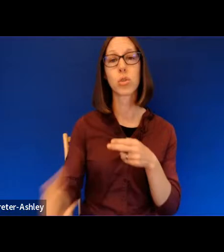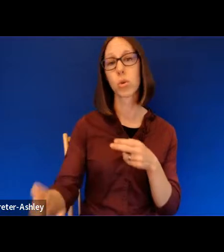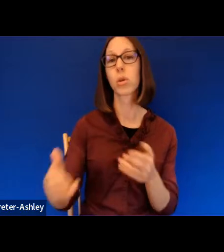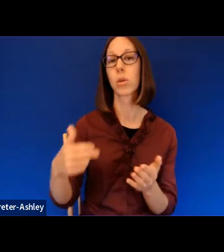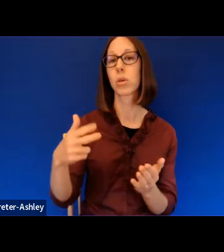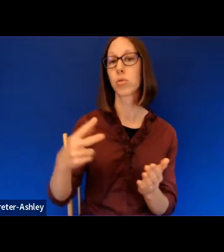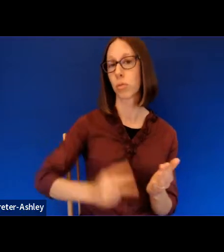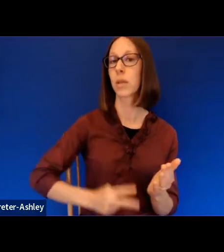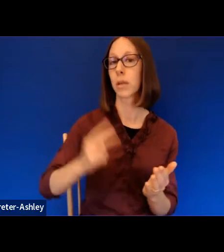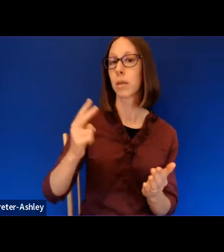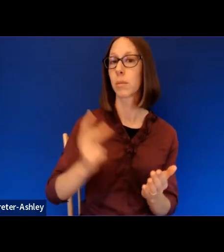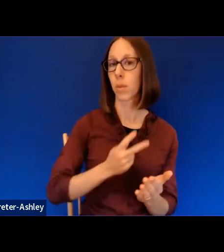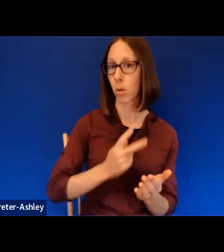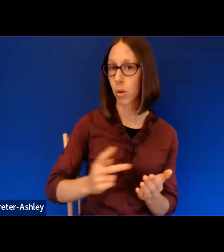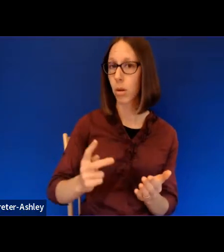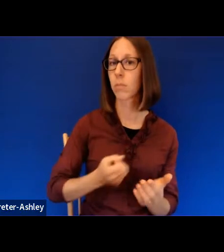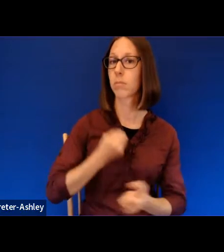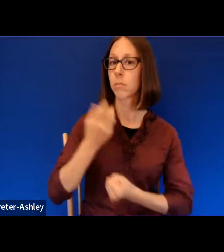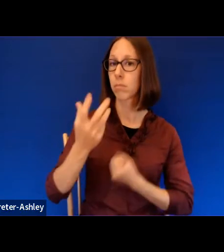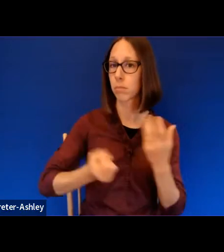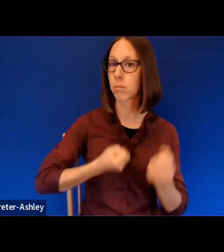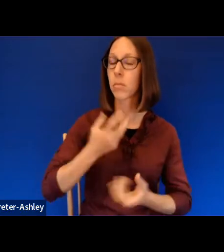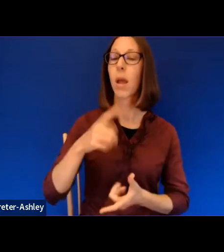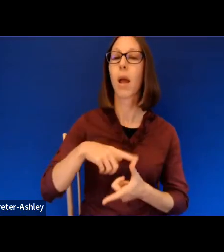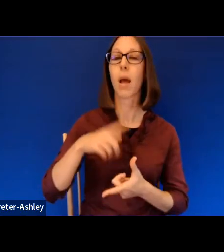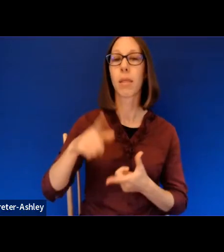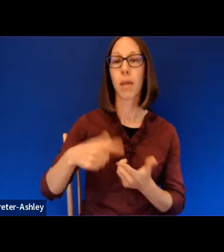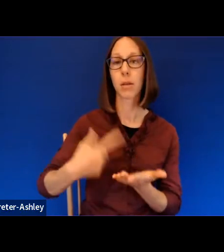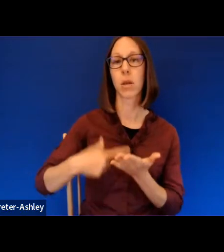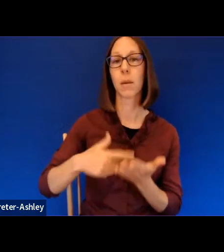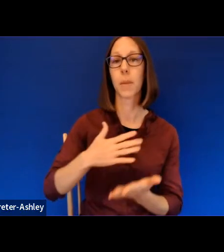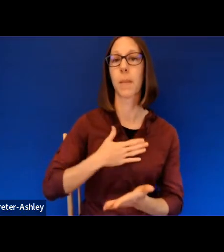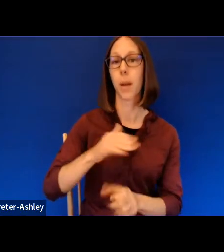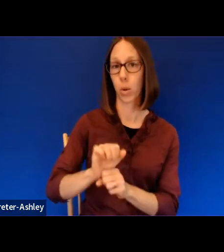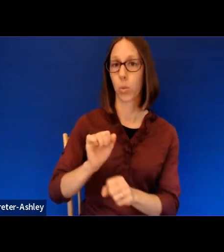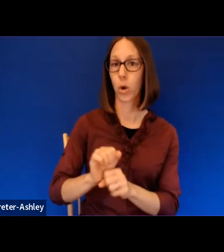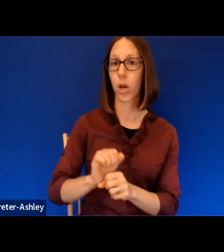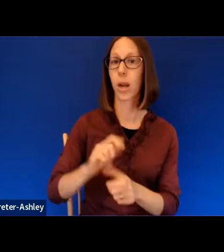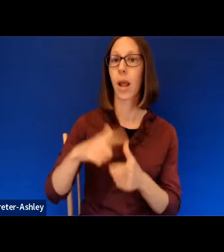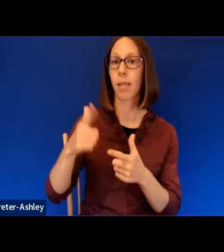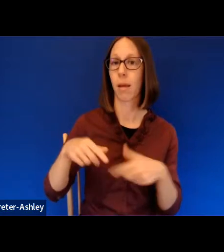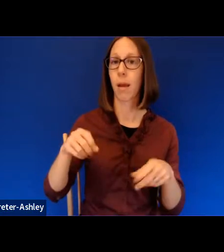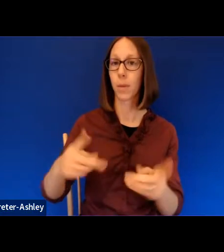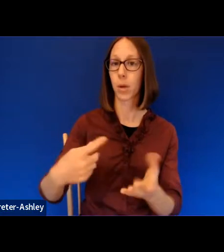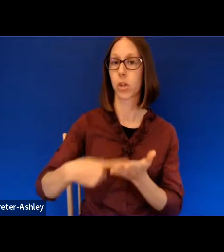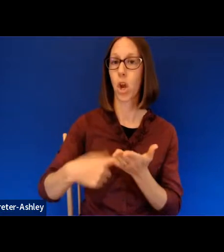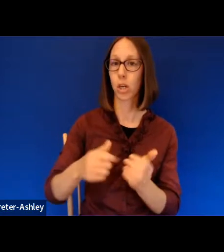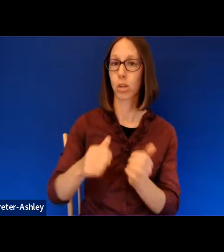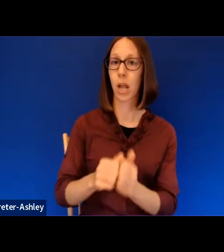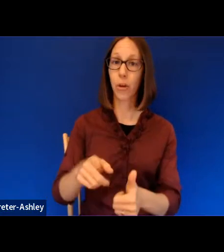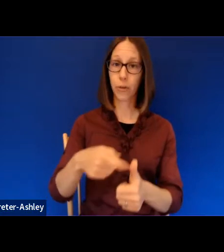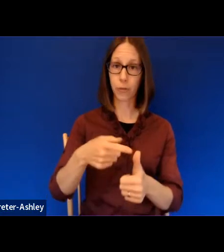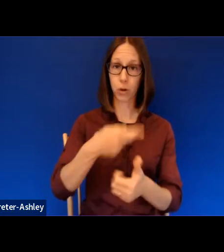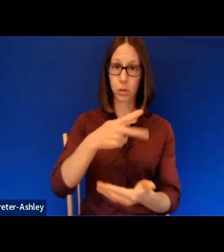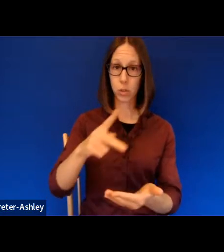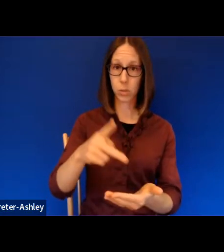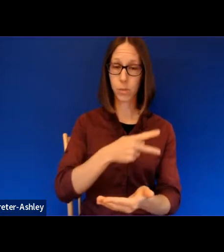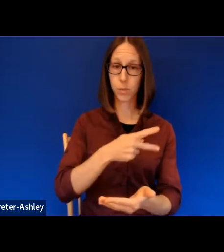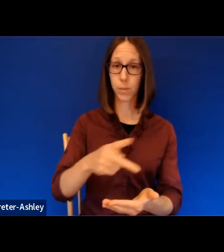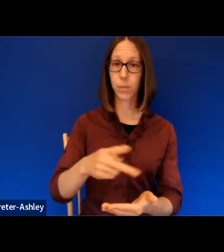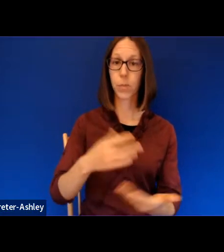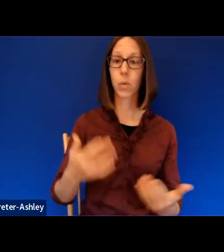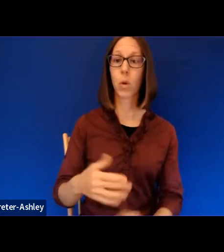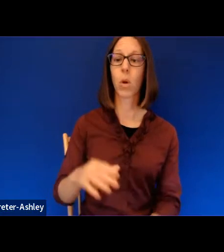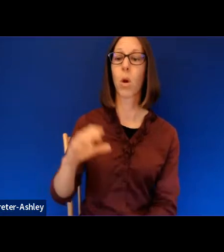my work, and then we'll have a chance to talk together. The first poem I'm going to read is a poem called